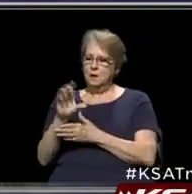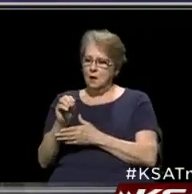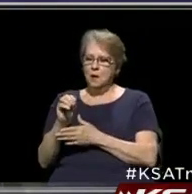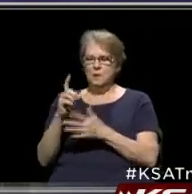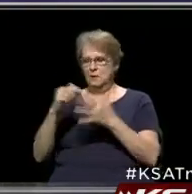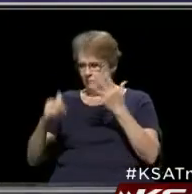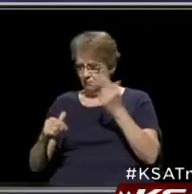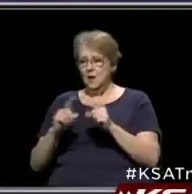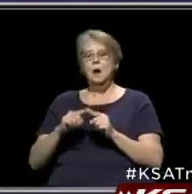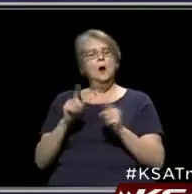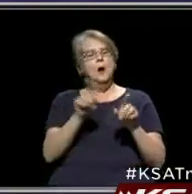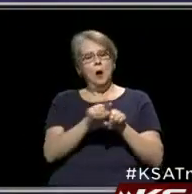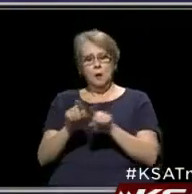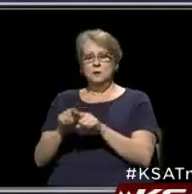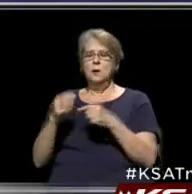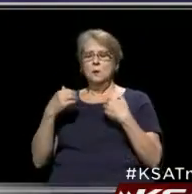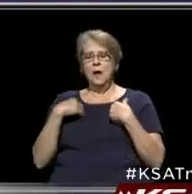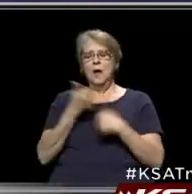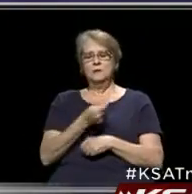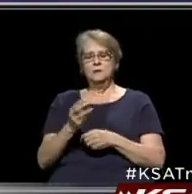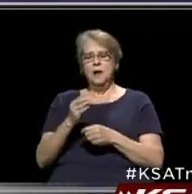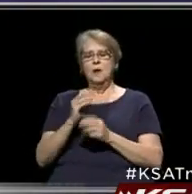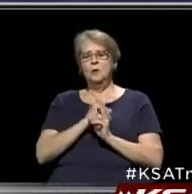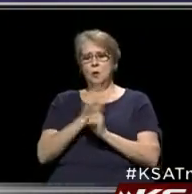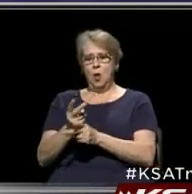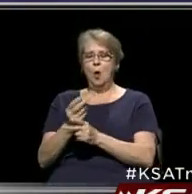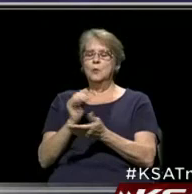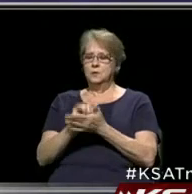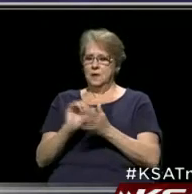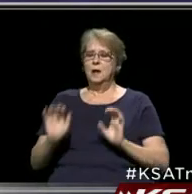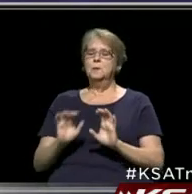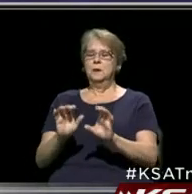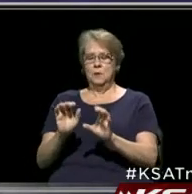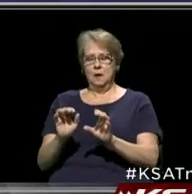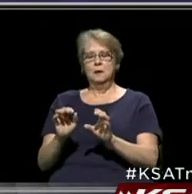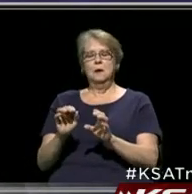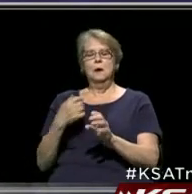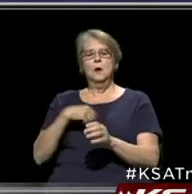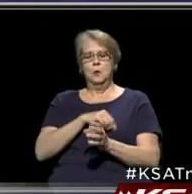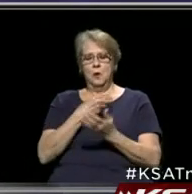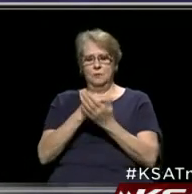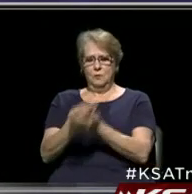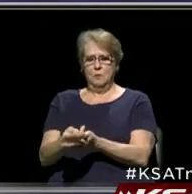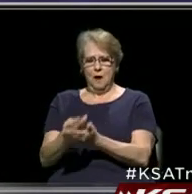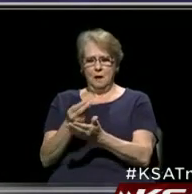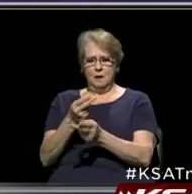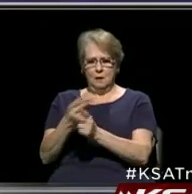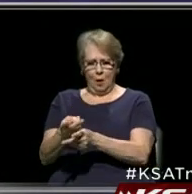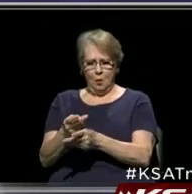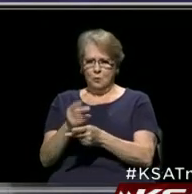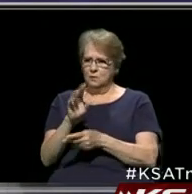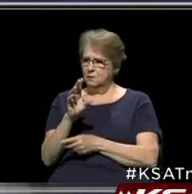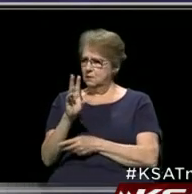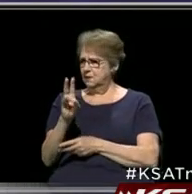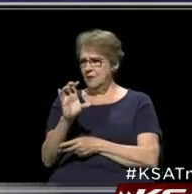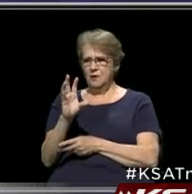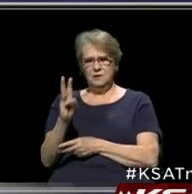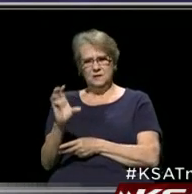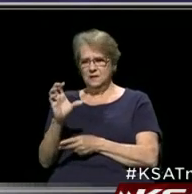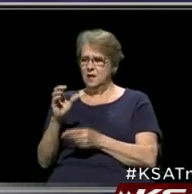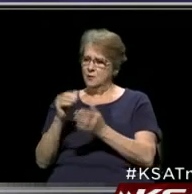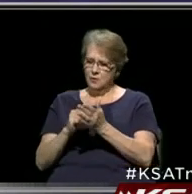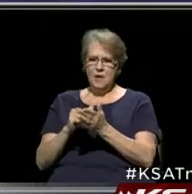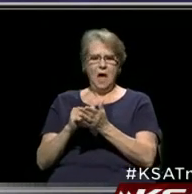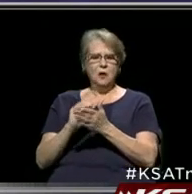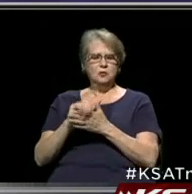we've also have a number of loans that have been made. We've loaned something like $706,000 to